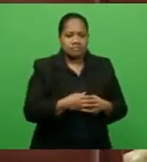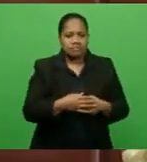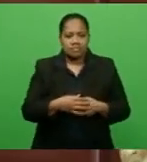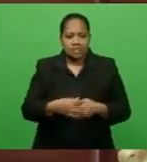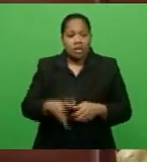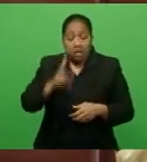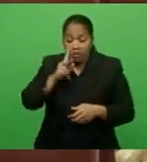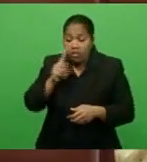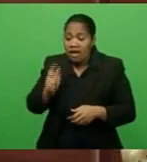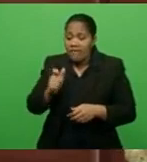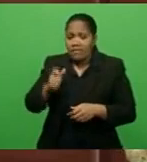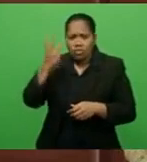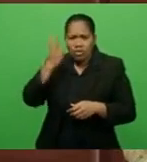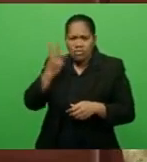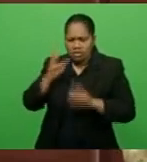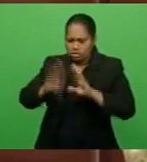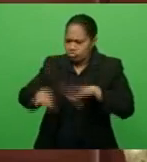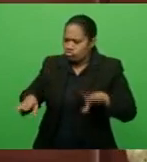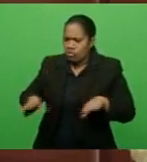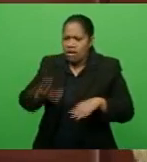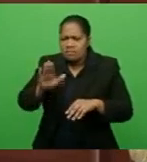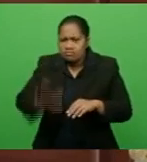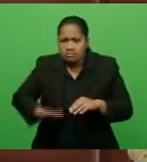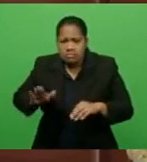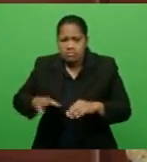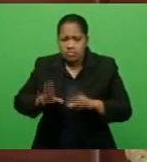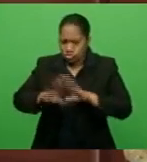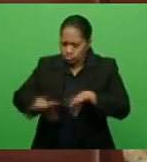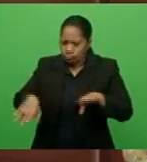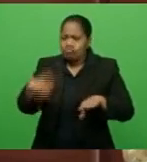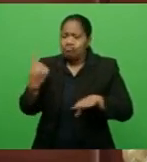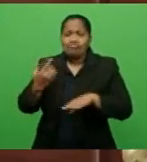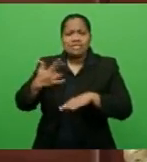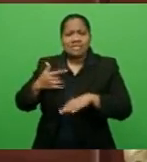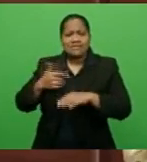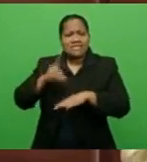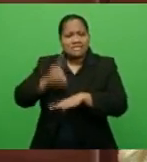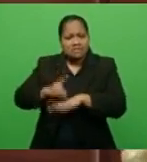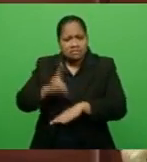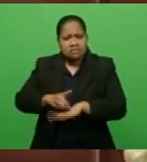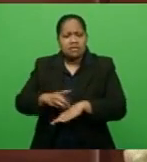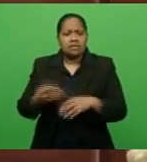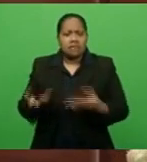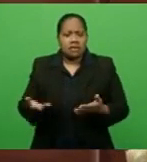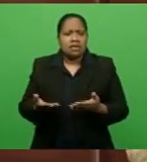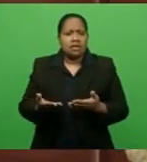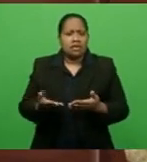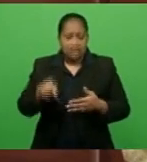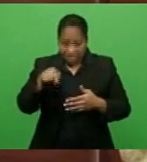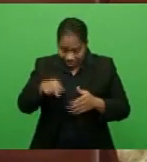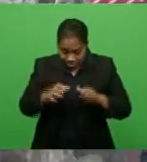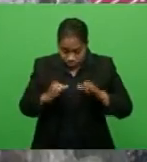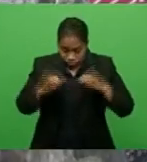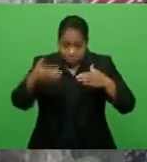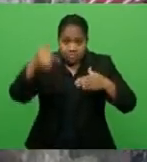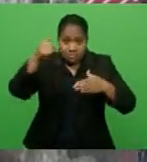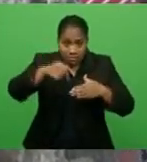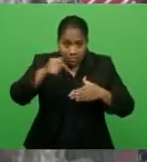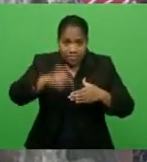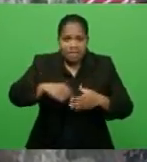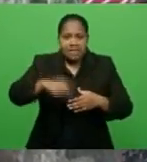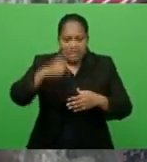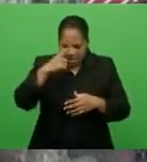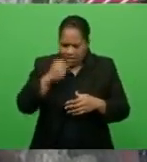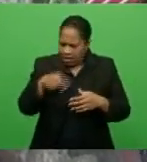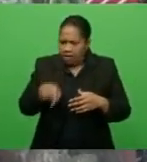children, after the poor children and those living with disabilities, and it is these sectors that can face